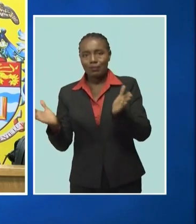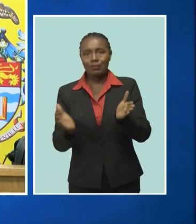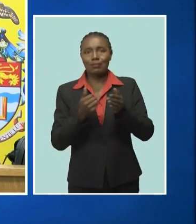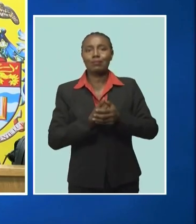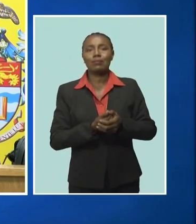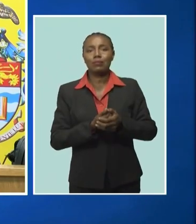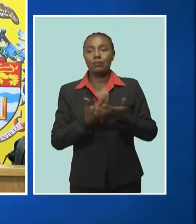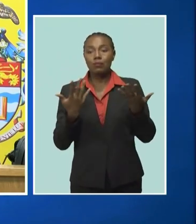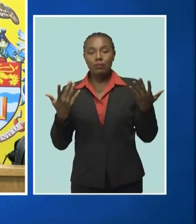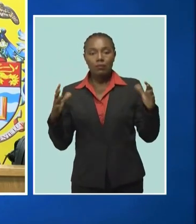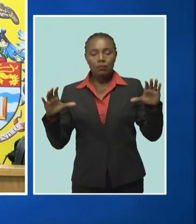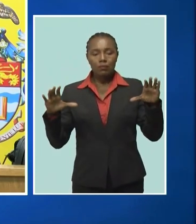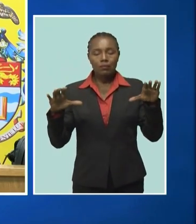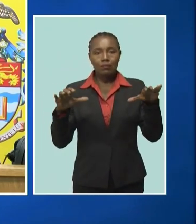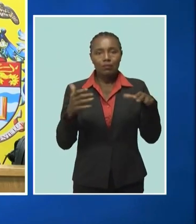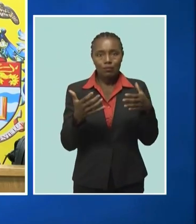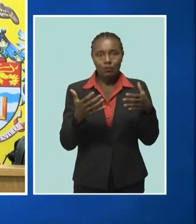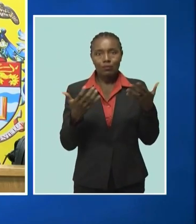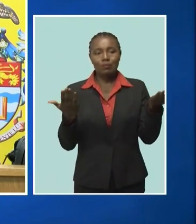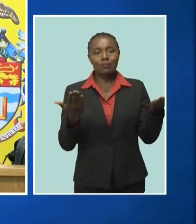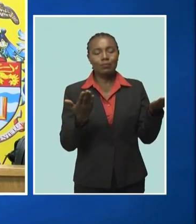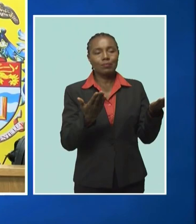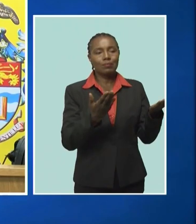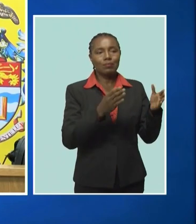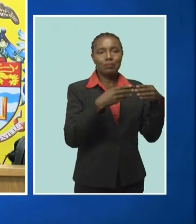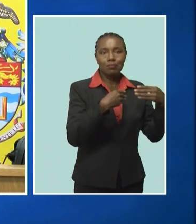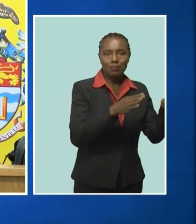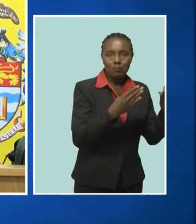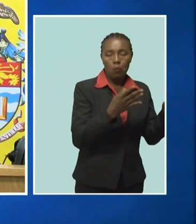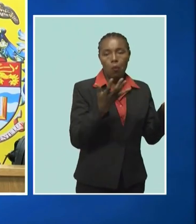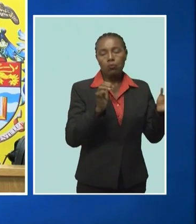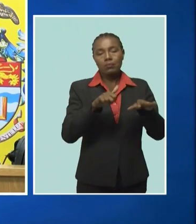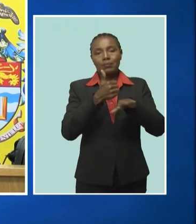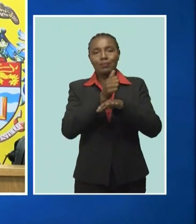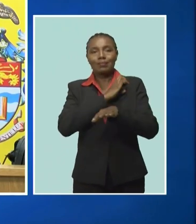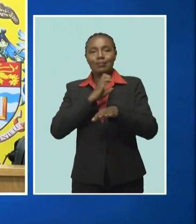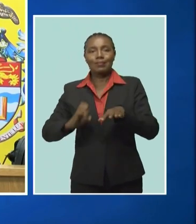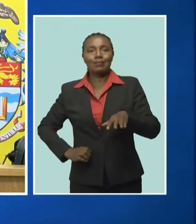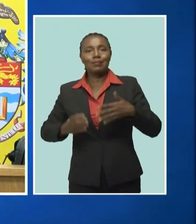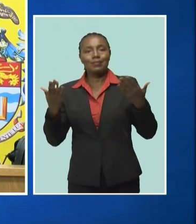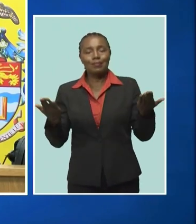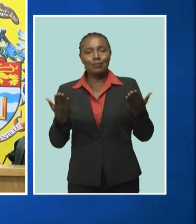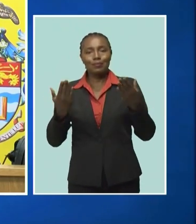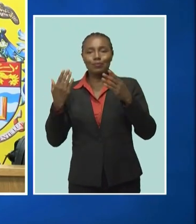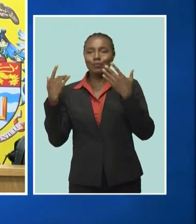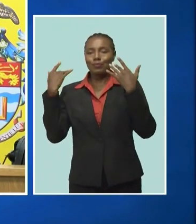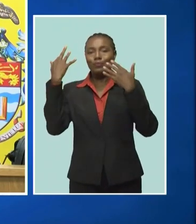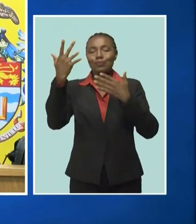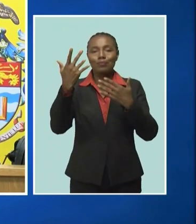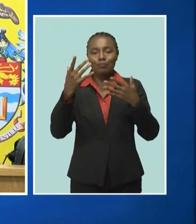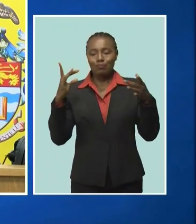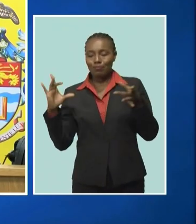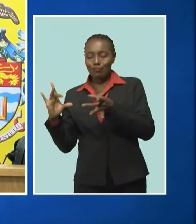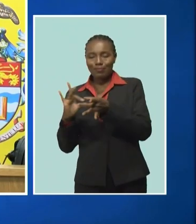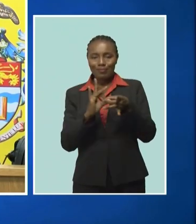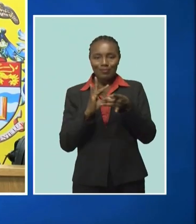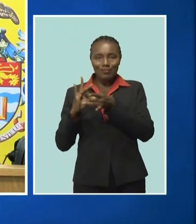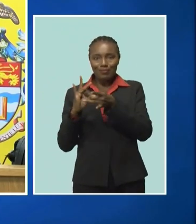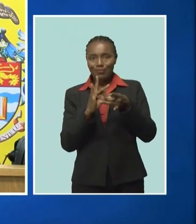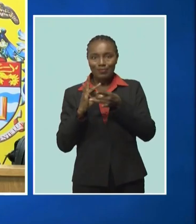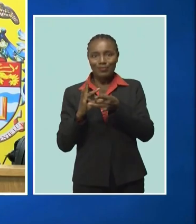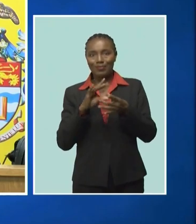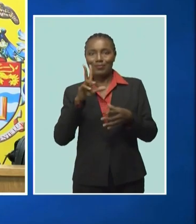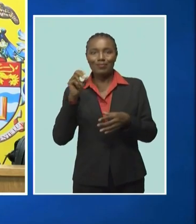our counterparts in Panama and with the embassy here We look forward to Panama Barbados Relations 3